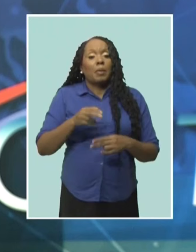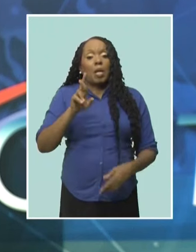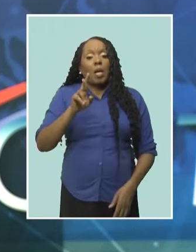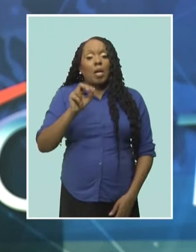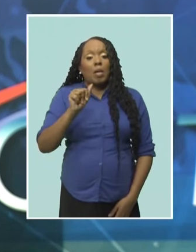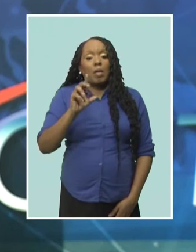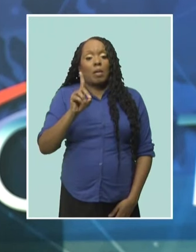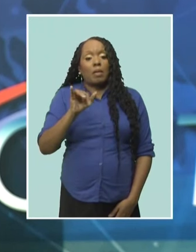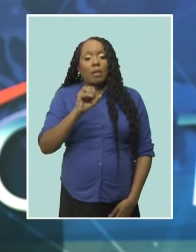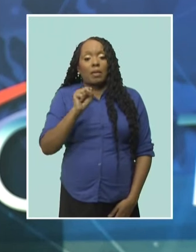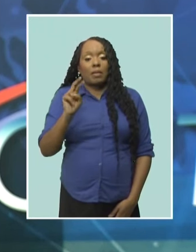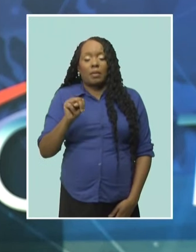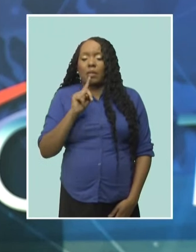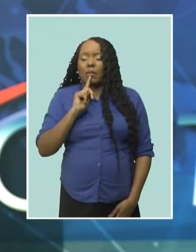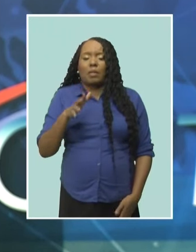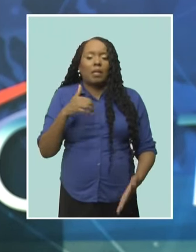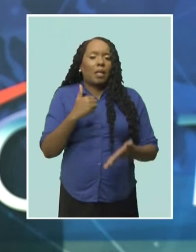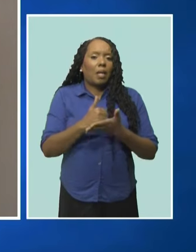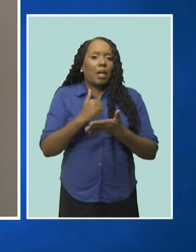less fortunate.